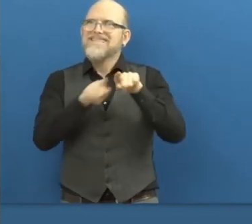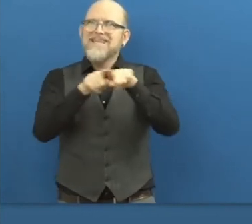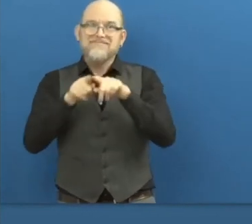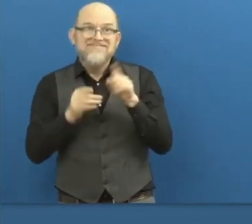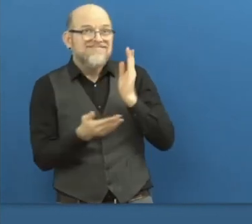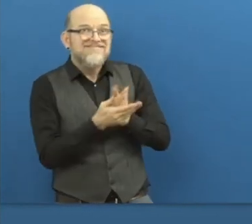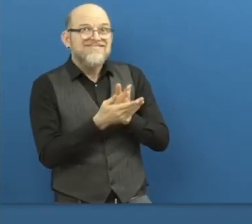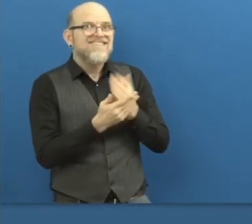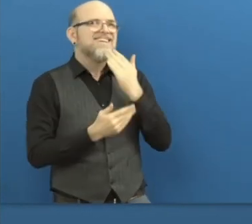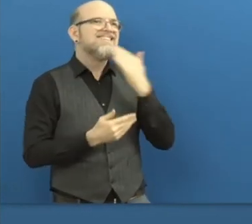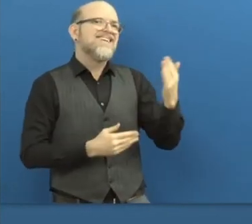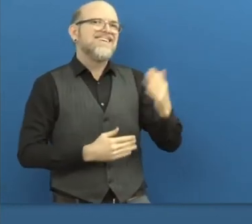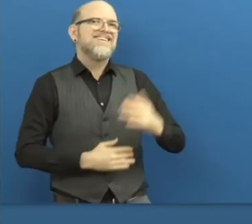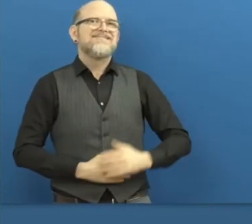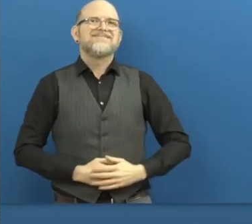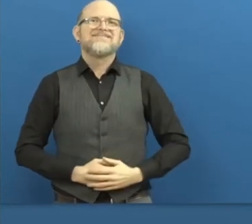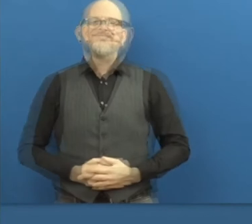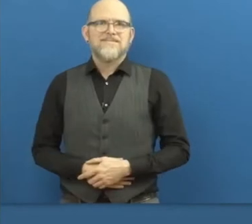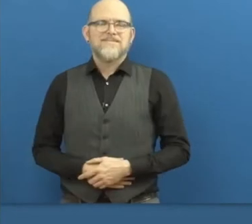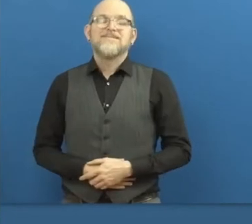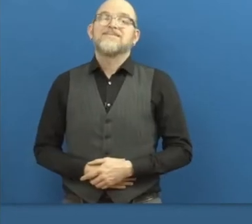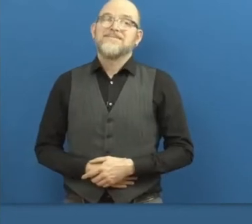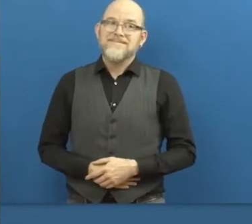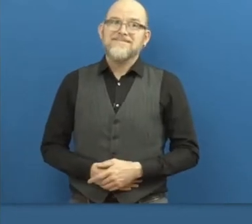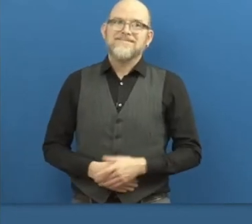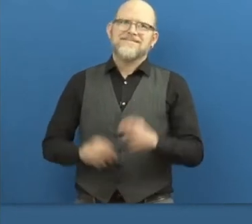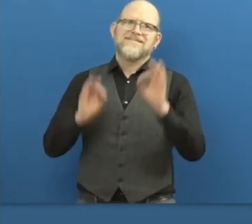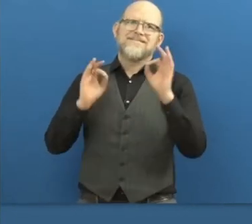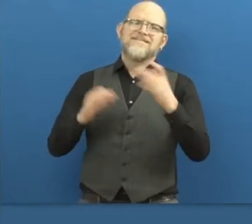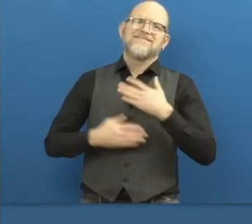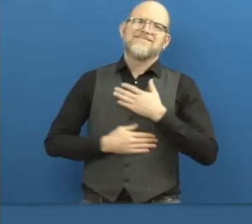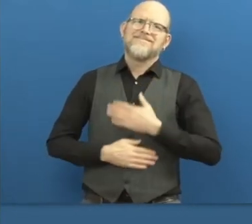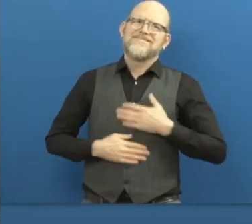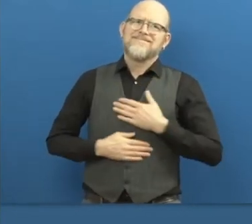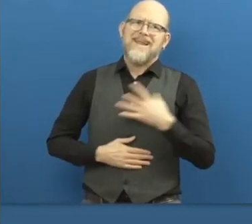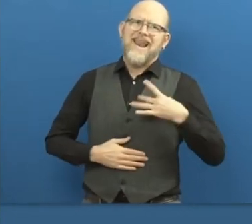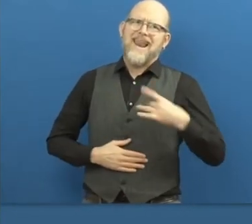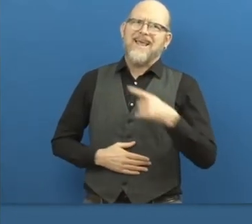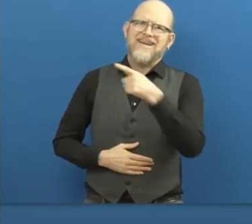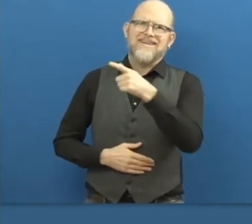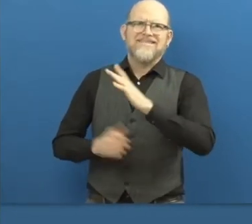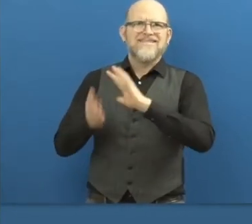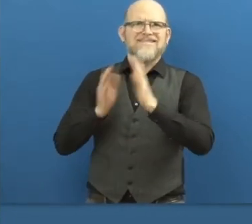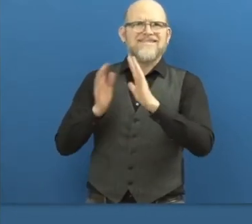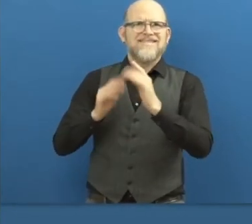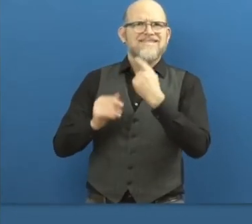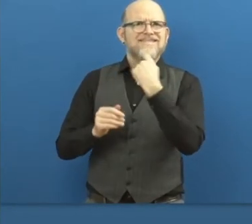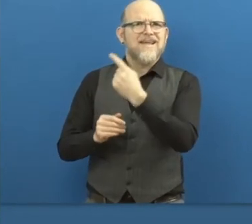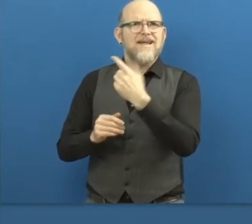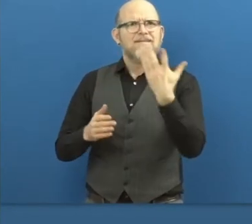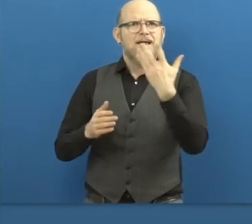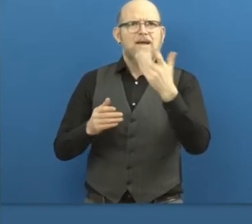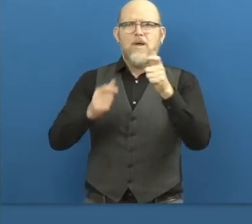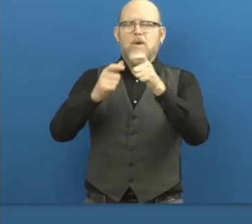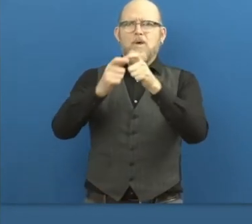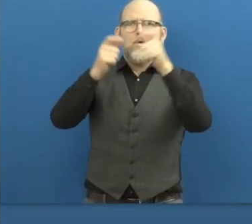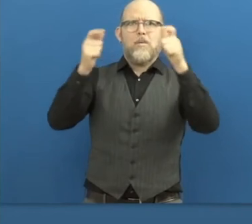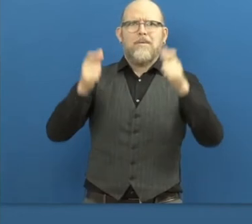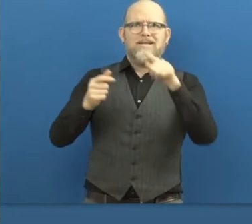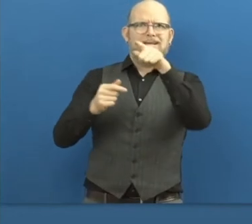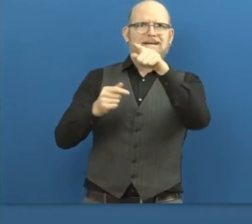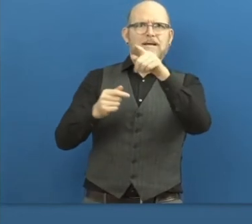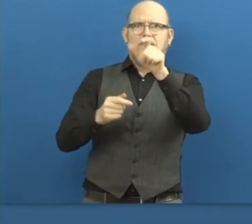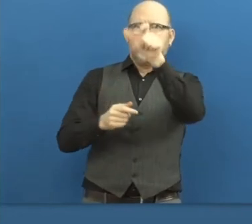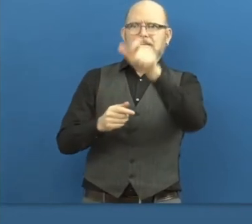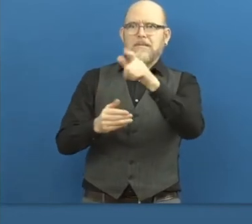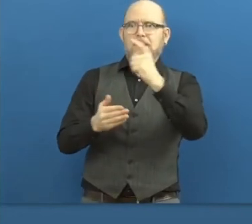Thank you. Excellent. And I like this, what you said about paying because it's worth it.